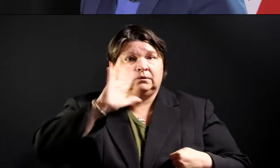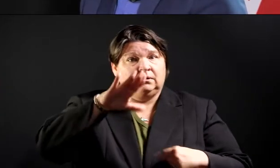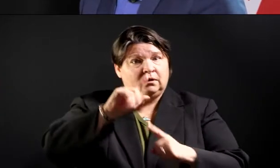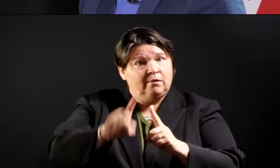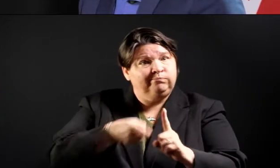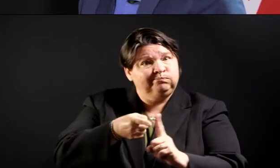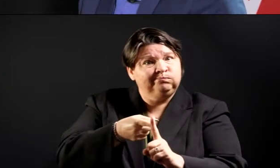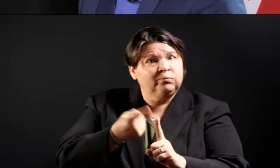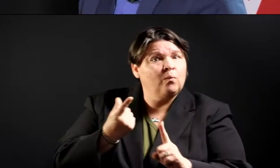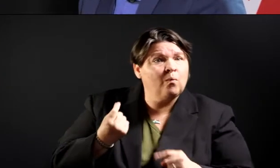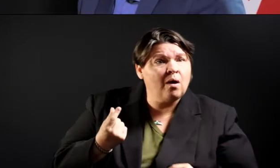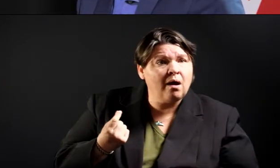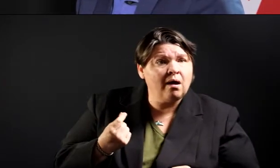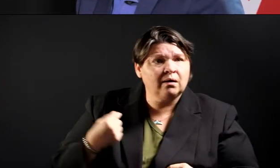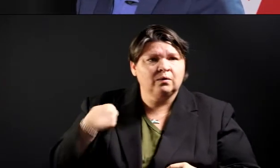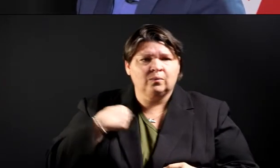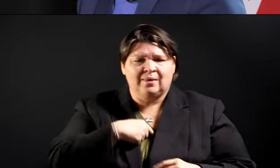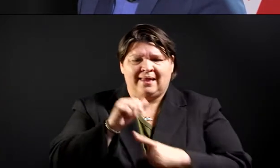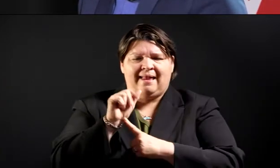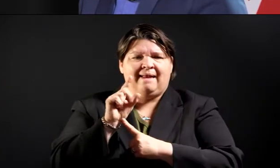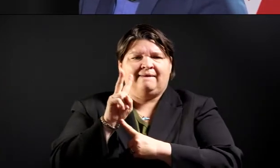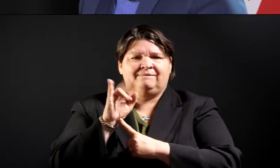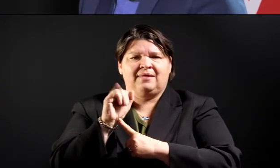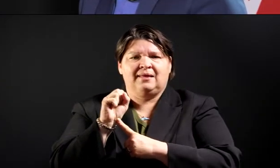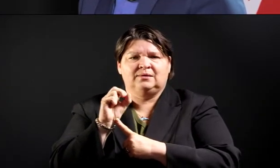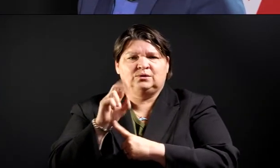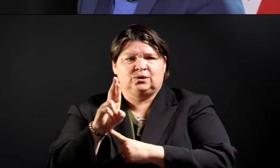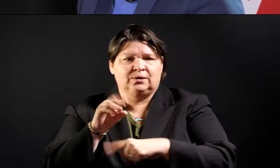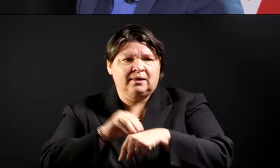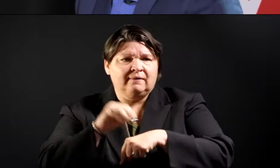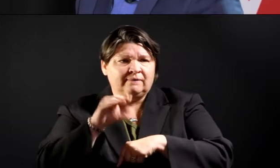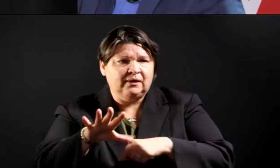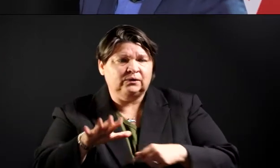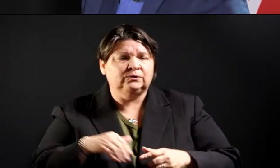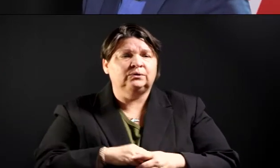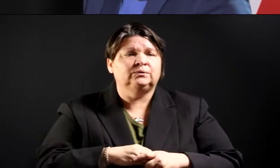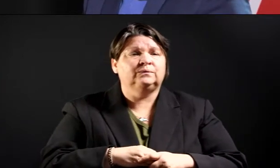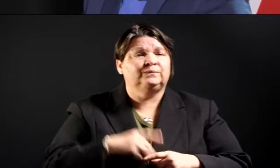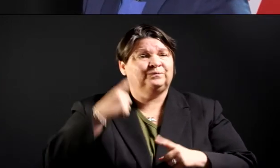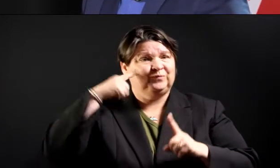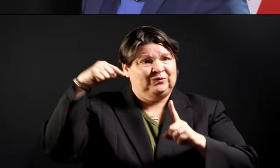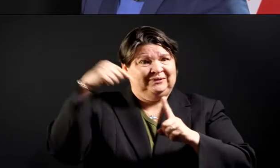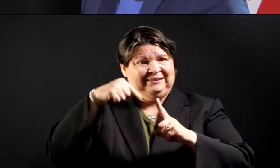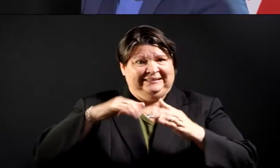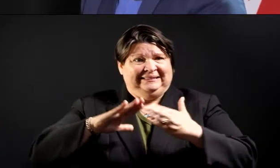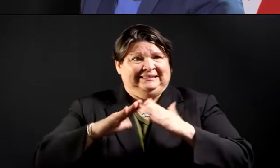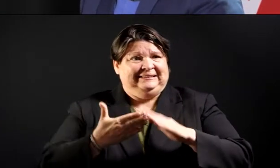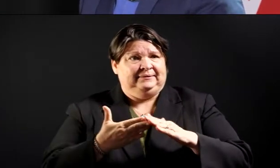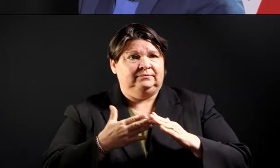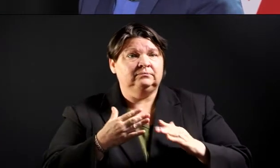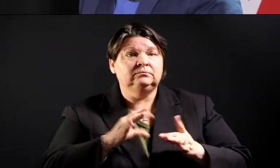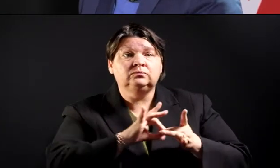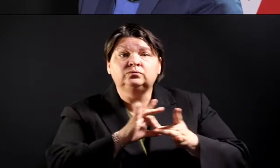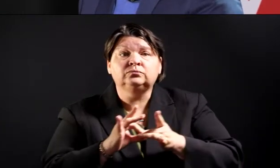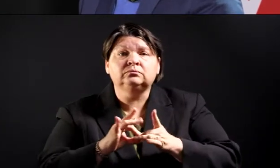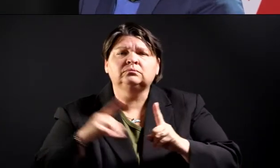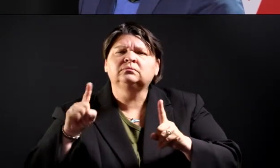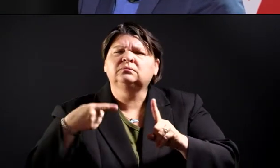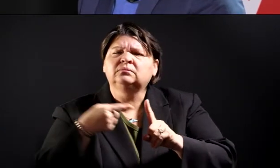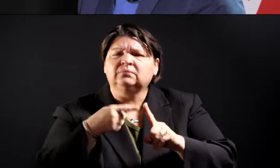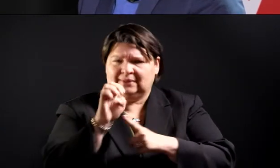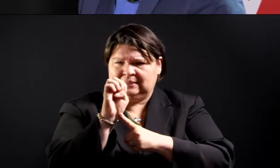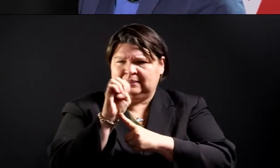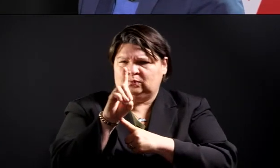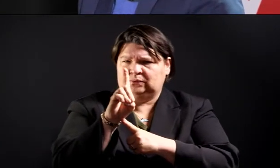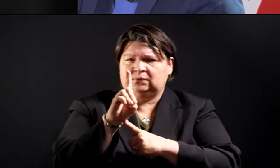advise the city council and the city manager on matters pertaining to education, child care, and see how our